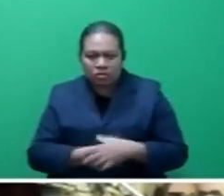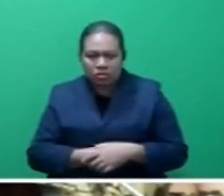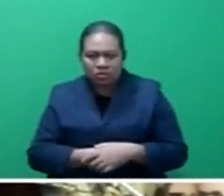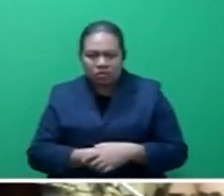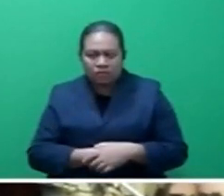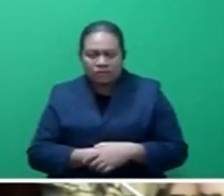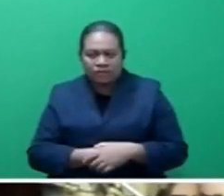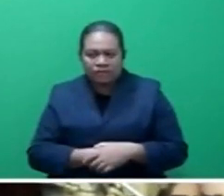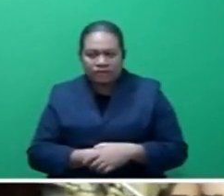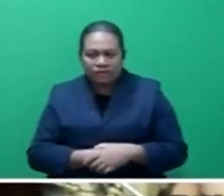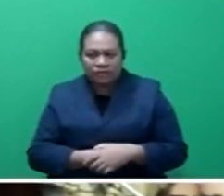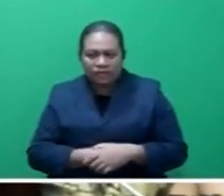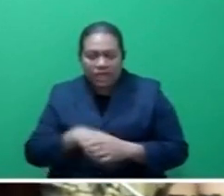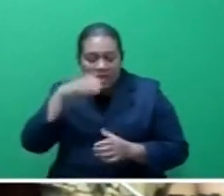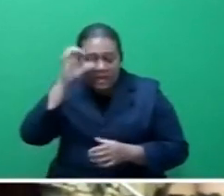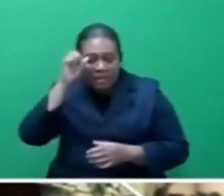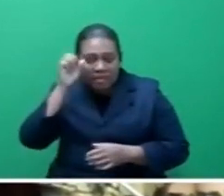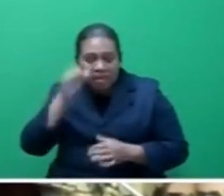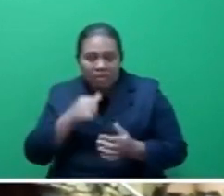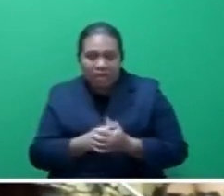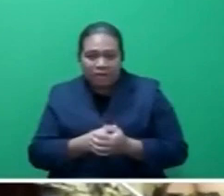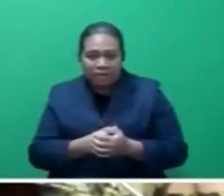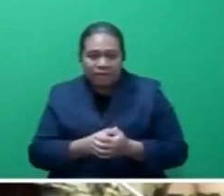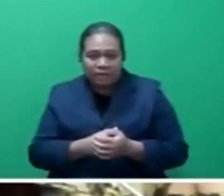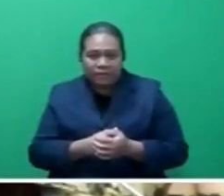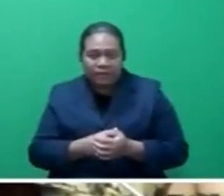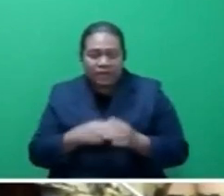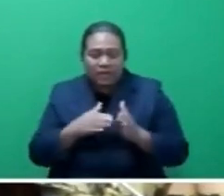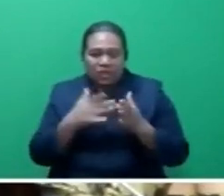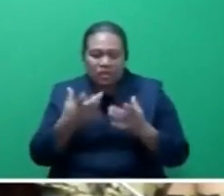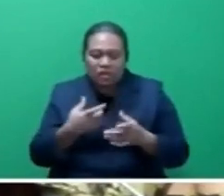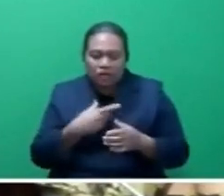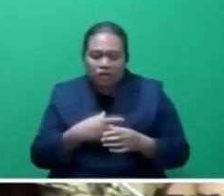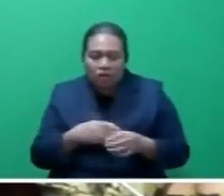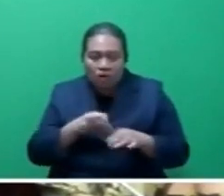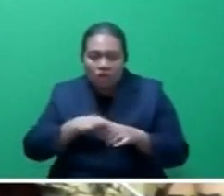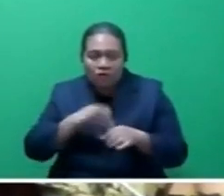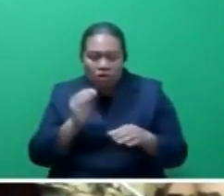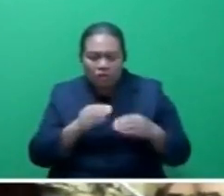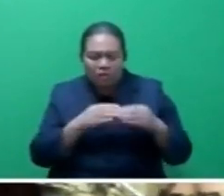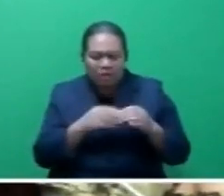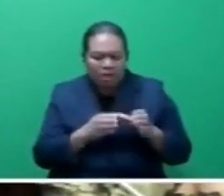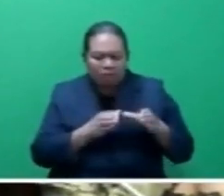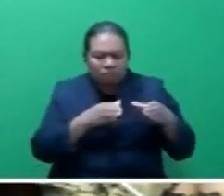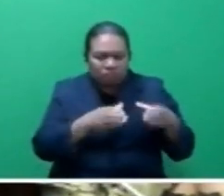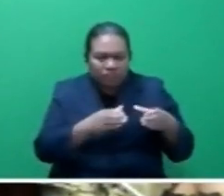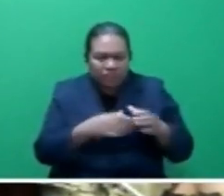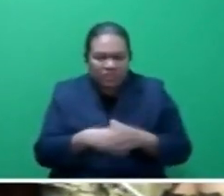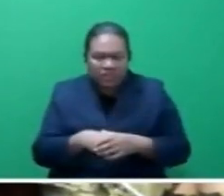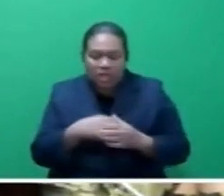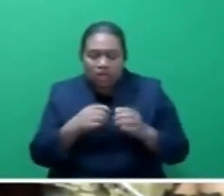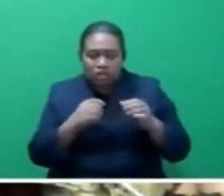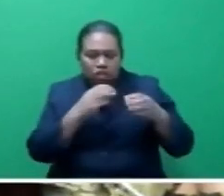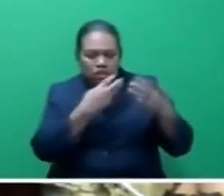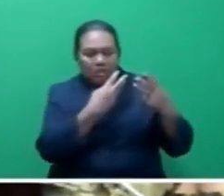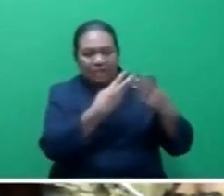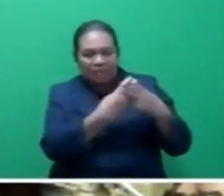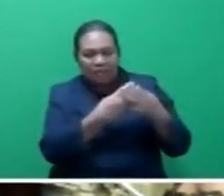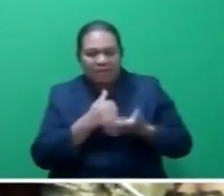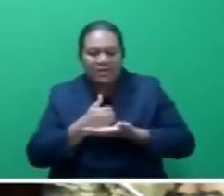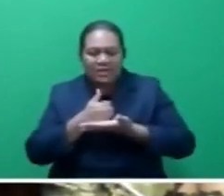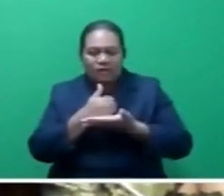vote bank remember that they're an anathema to your vote bank and continuously for the past few days so delpa has been supporting them